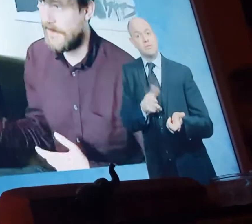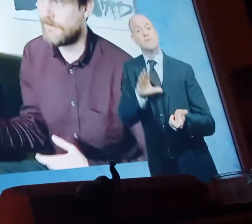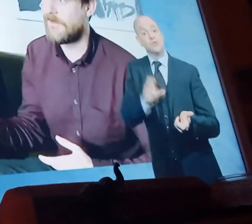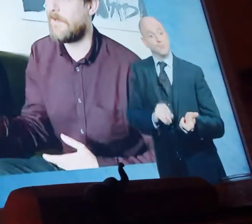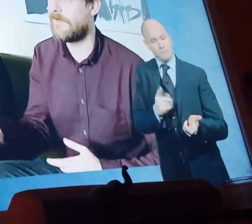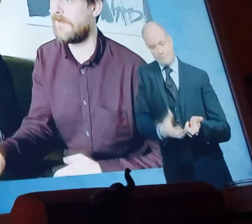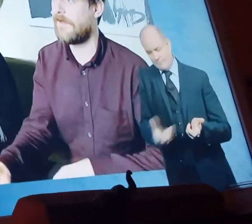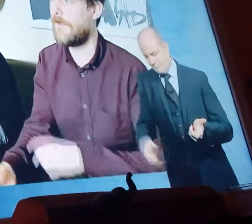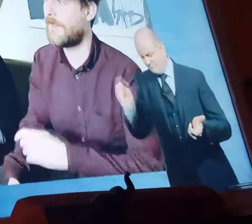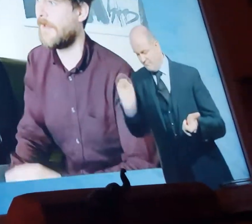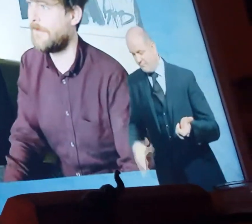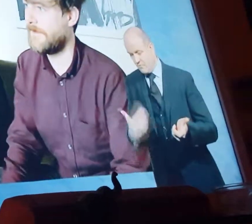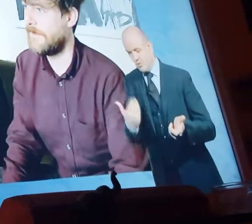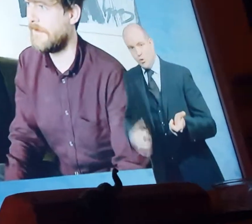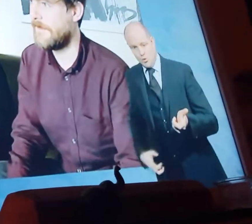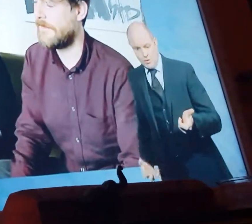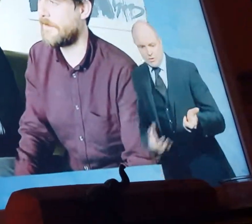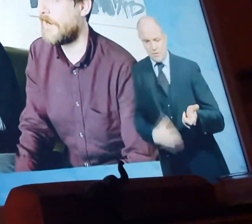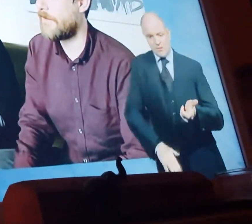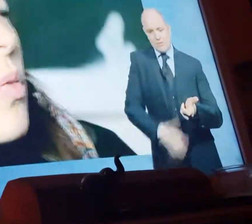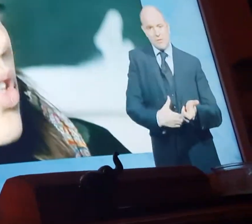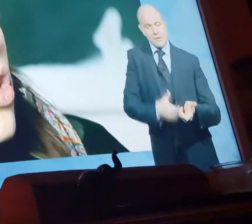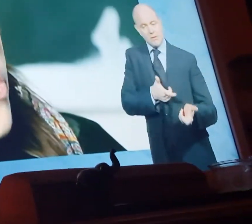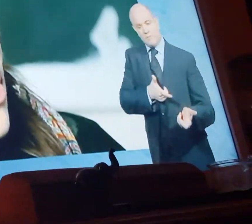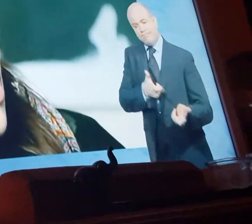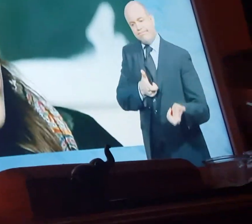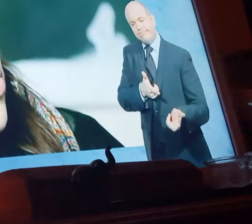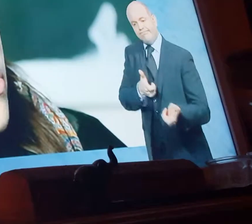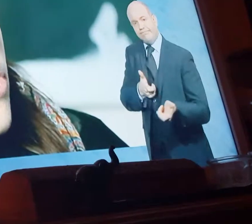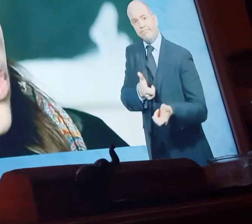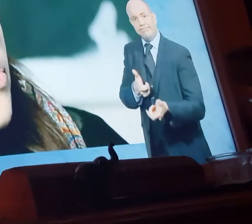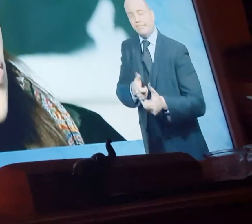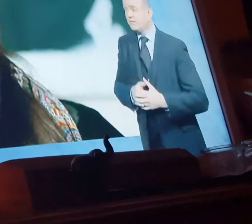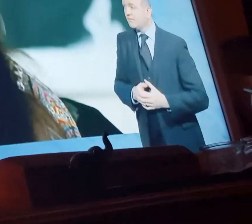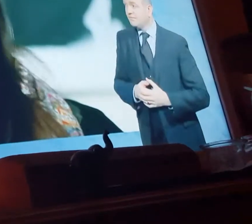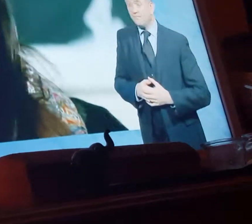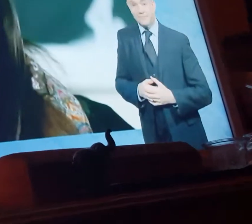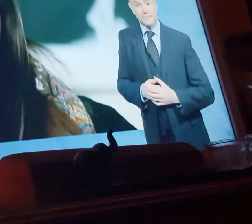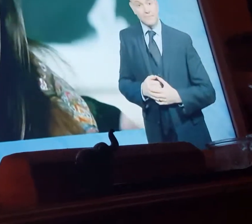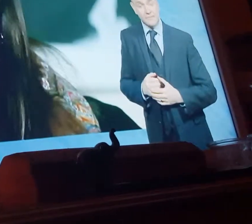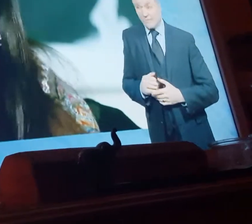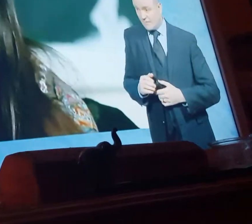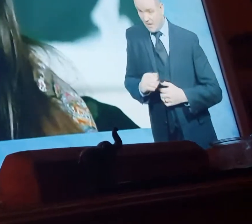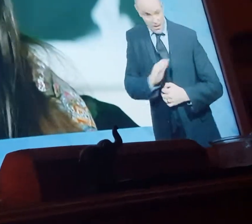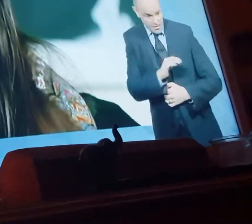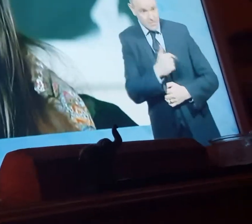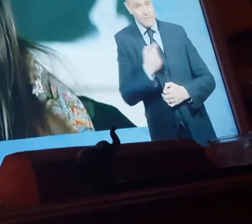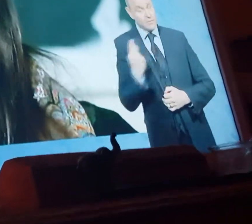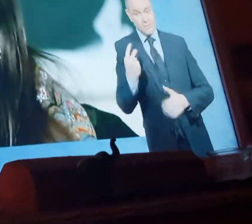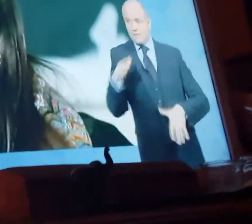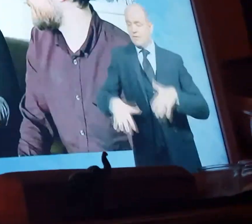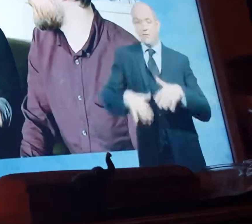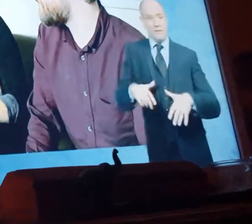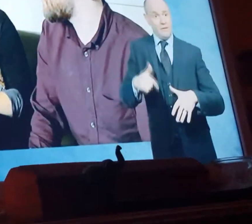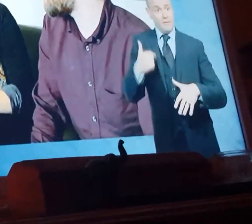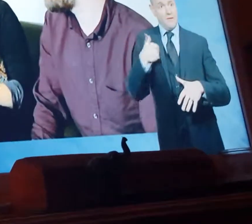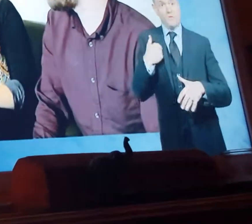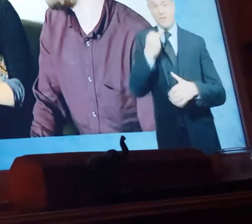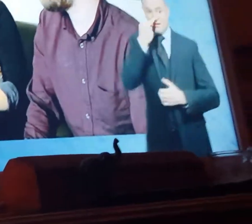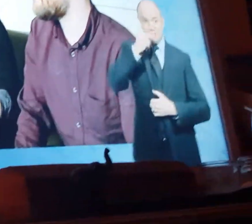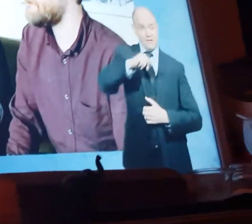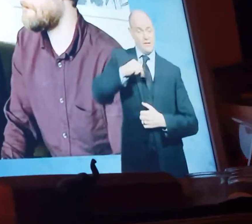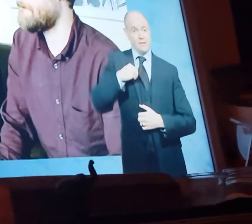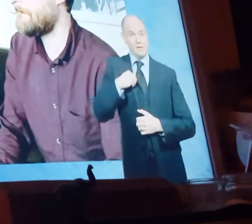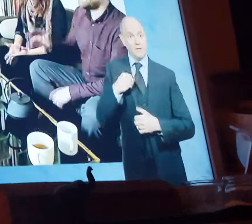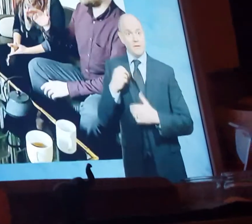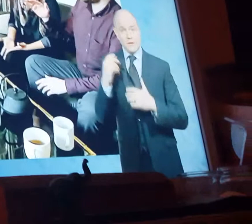reloading and then just emptying another clip into the crowd. We dropped to the ground. And this is where we stayed. We stayed